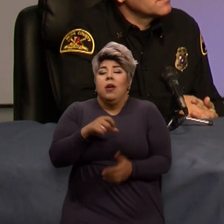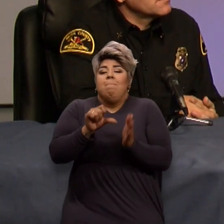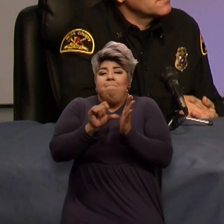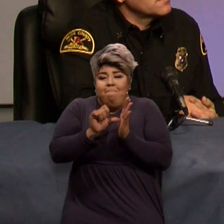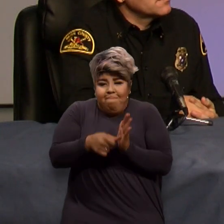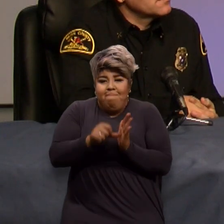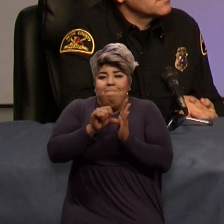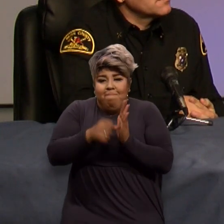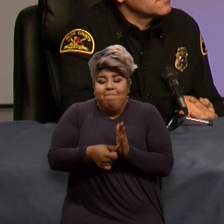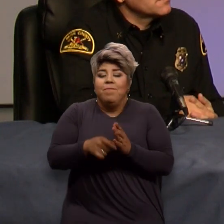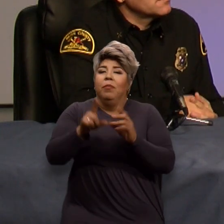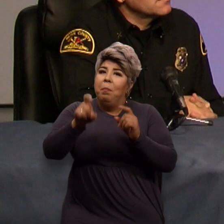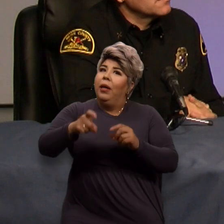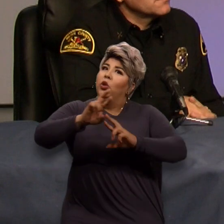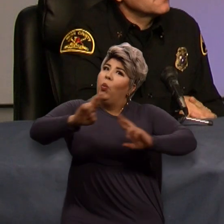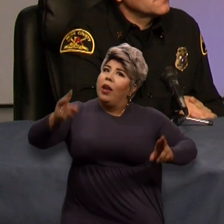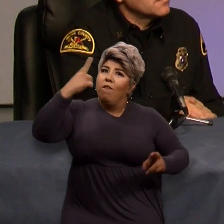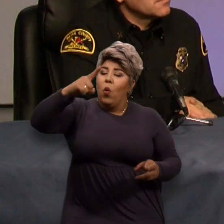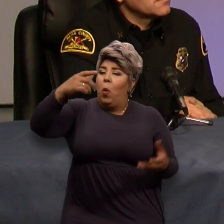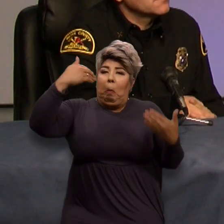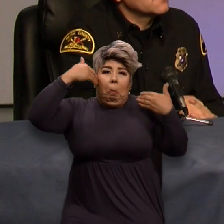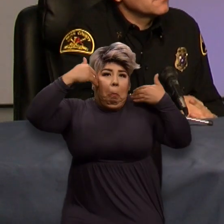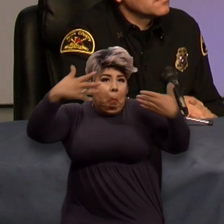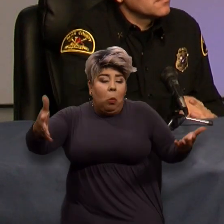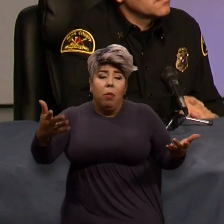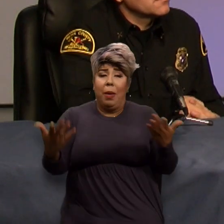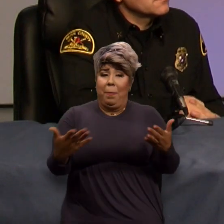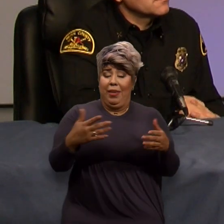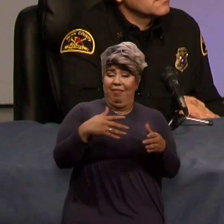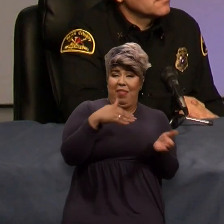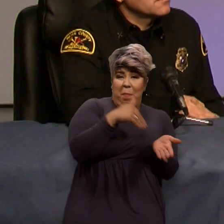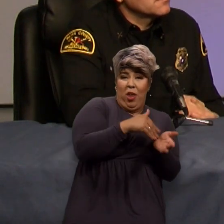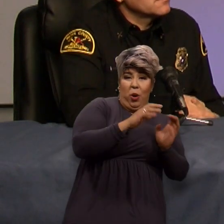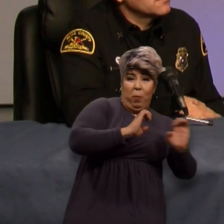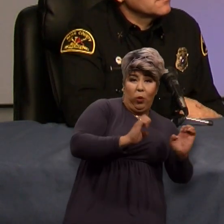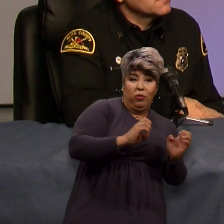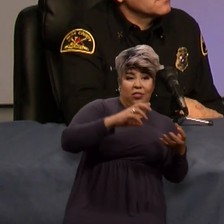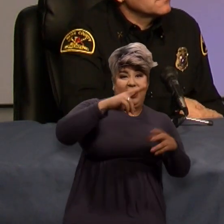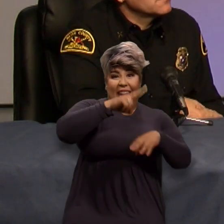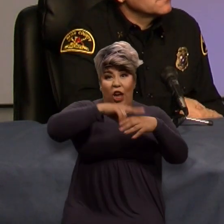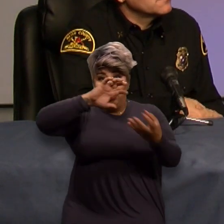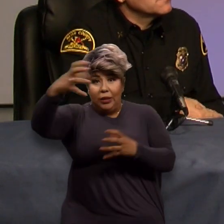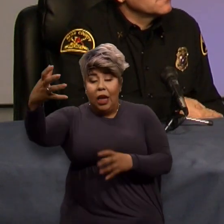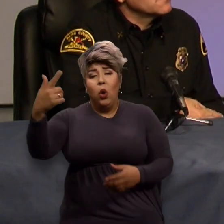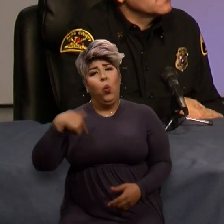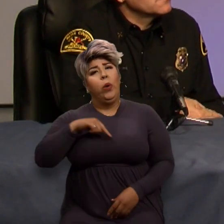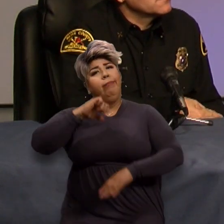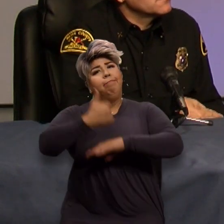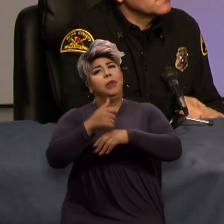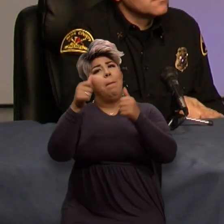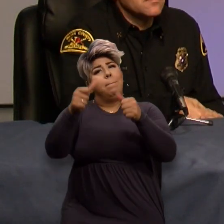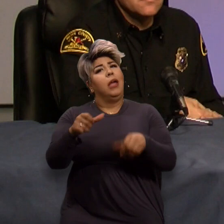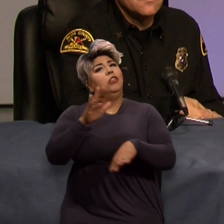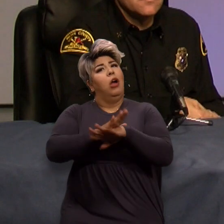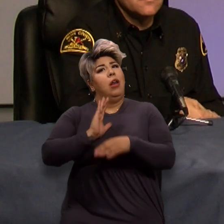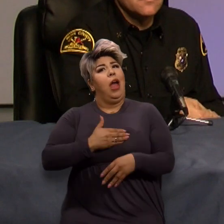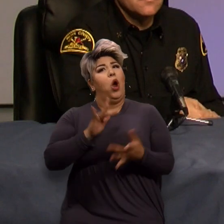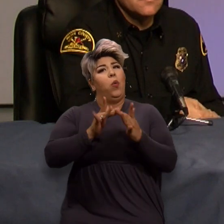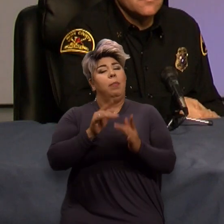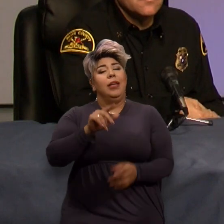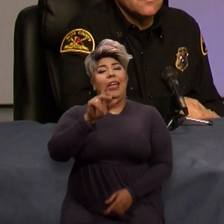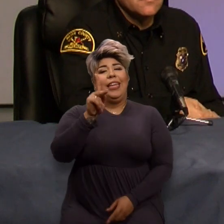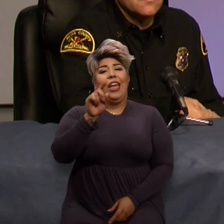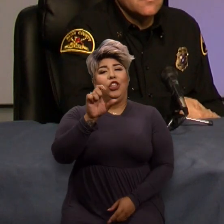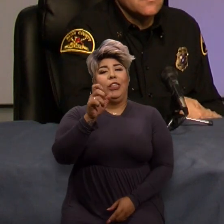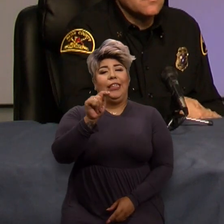prepared for the unknown, whether that be a natural disaster or medical emergency, we have created a page on our website, kget.com